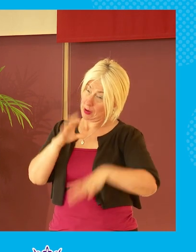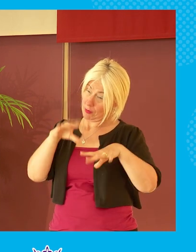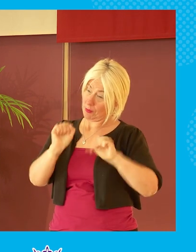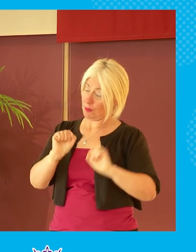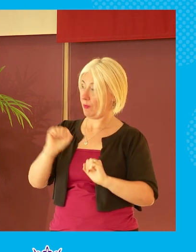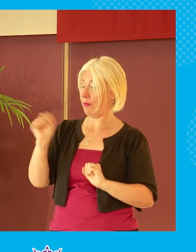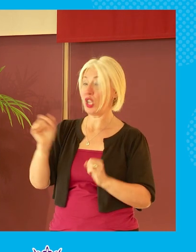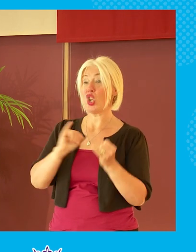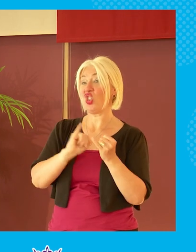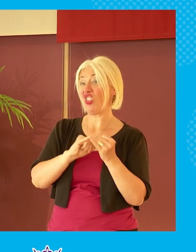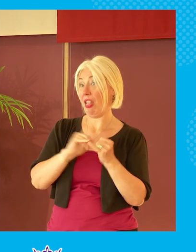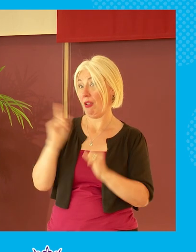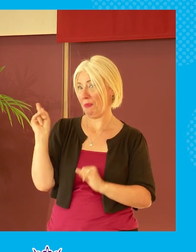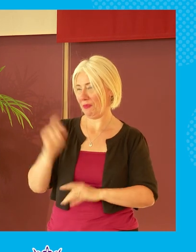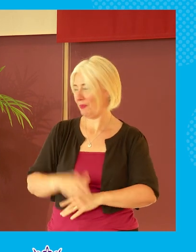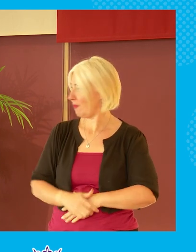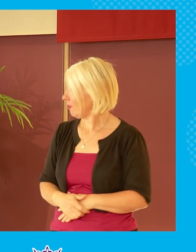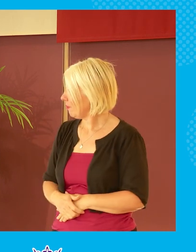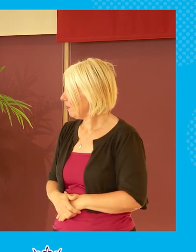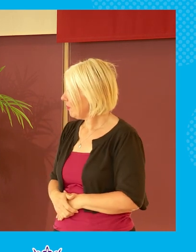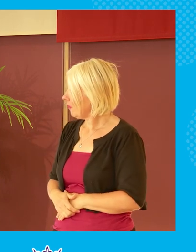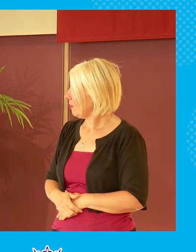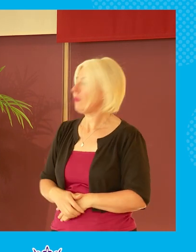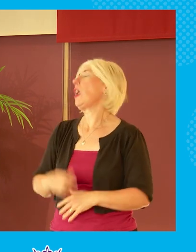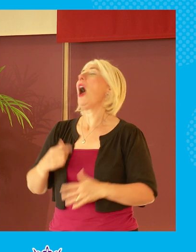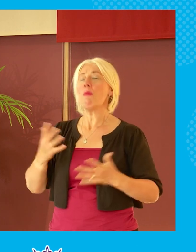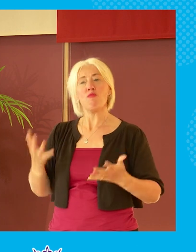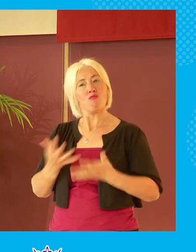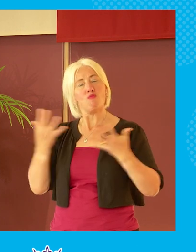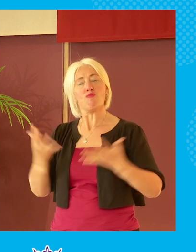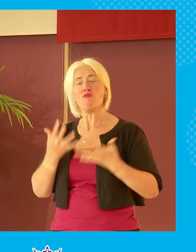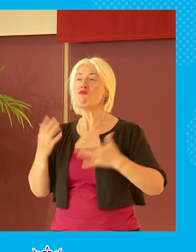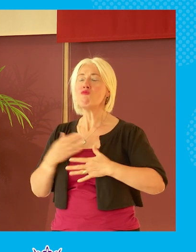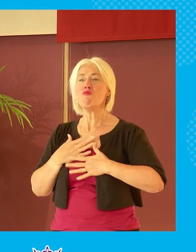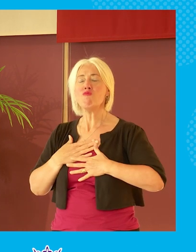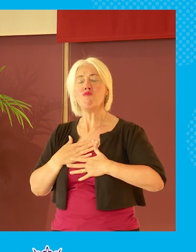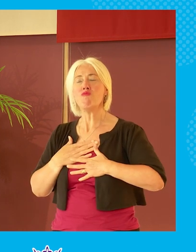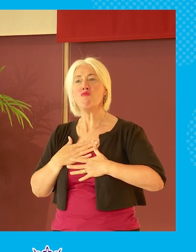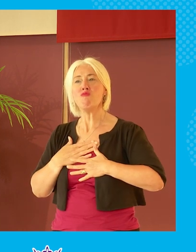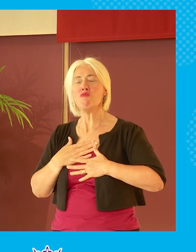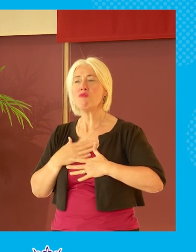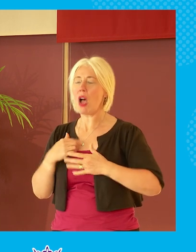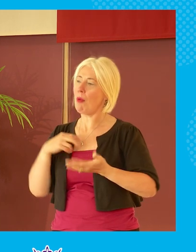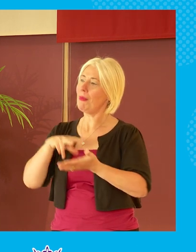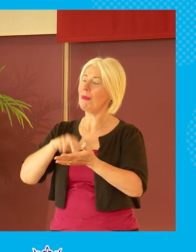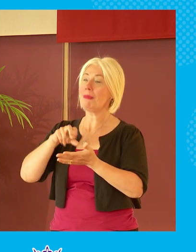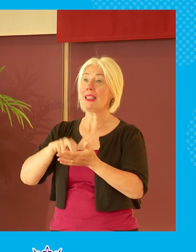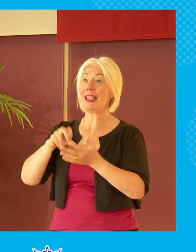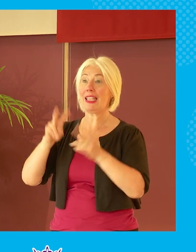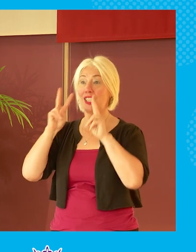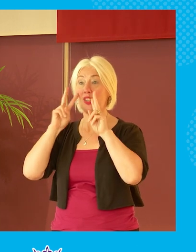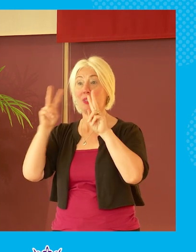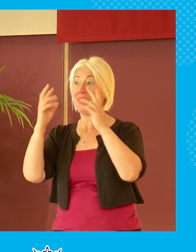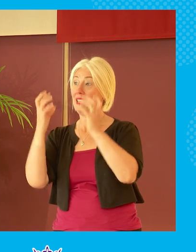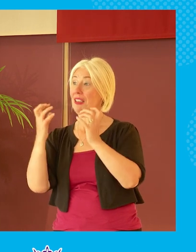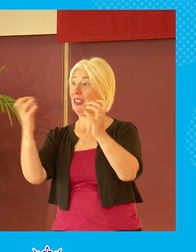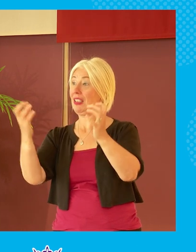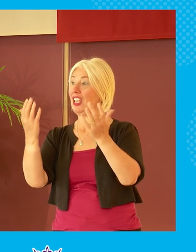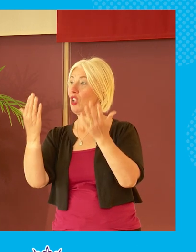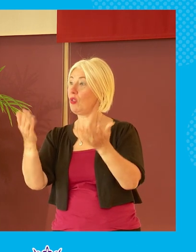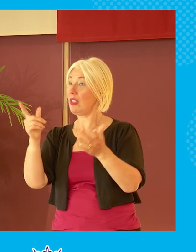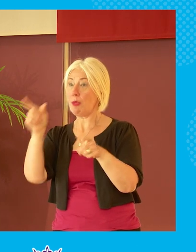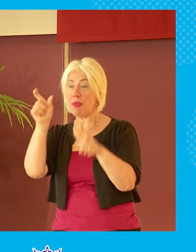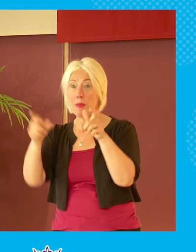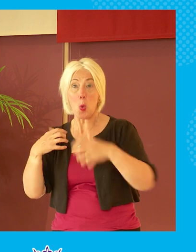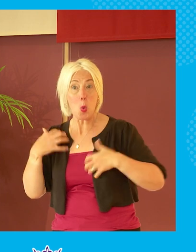off with you sheila i'm encouraged i think there's like you know i'm delighted to see so many faces here today that people are